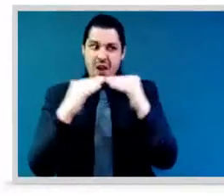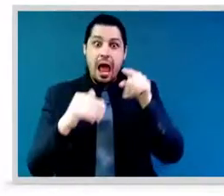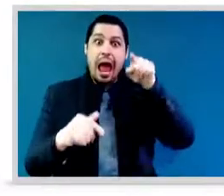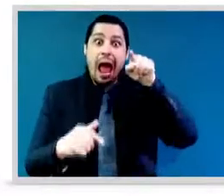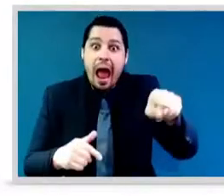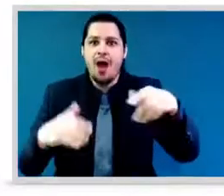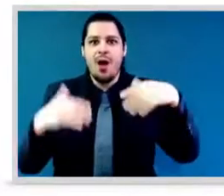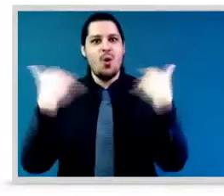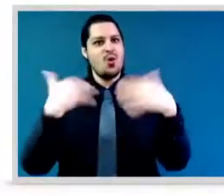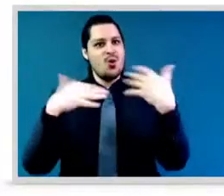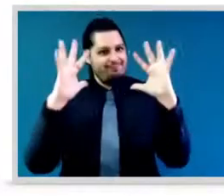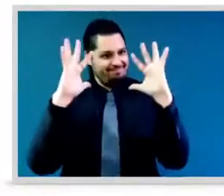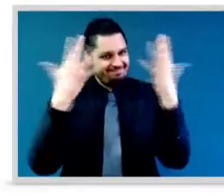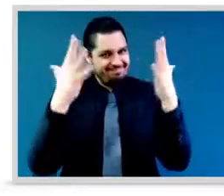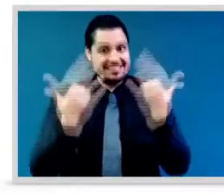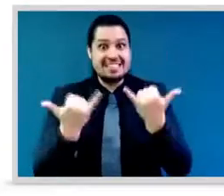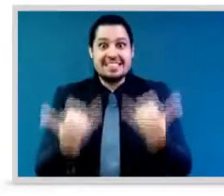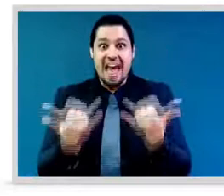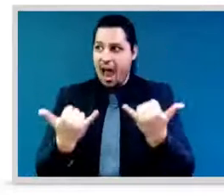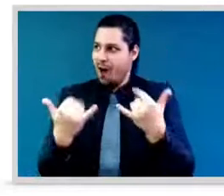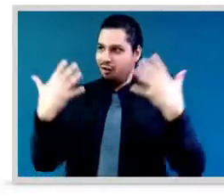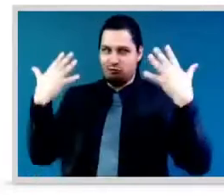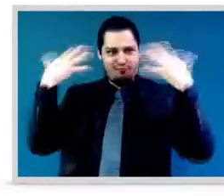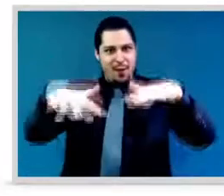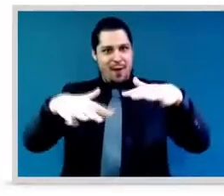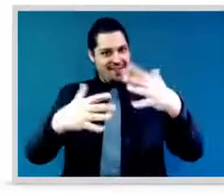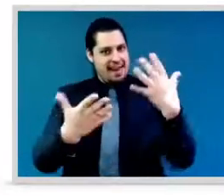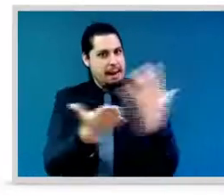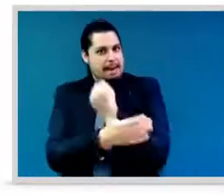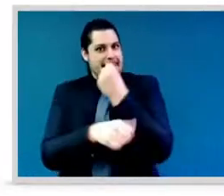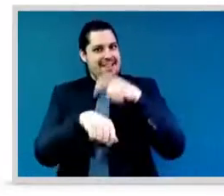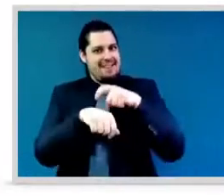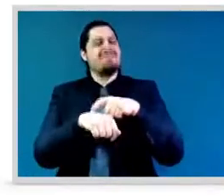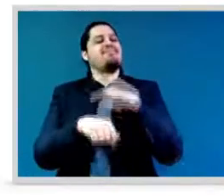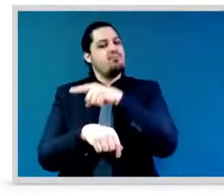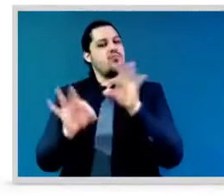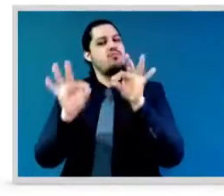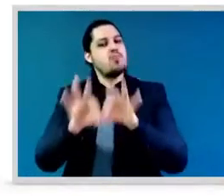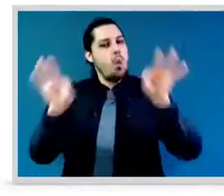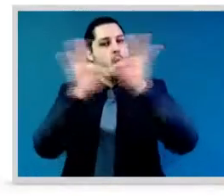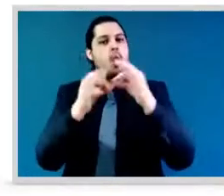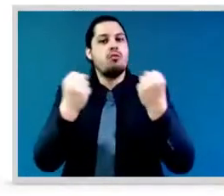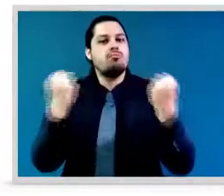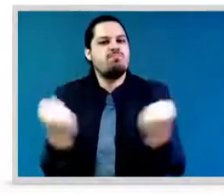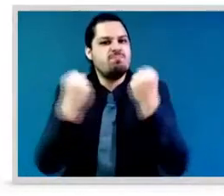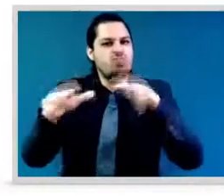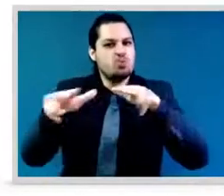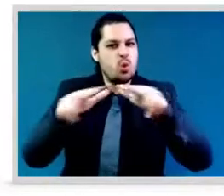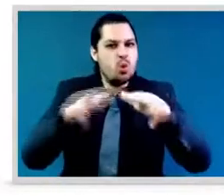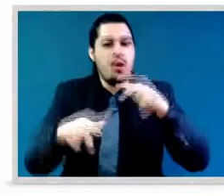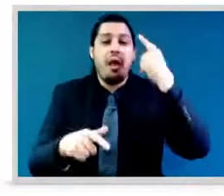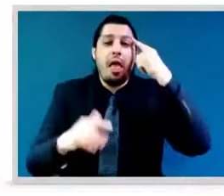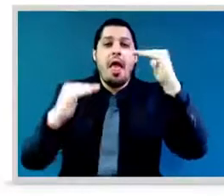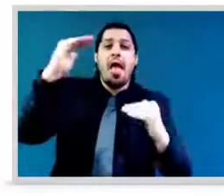part of the un women leaders for generation equality campaign this is an intergenerational group of women leaders